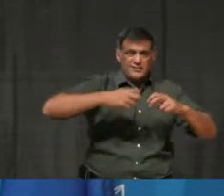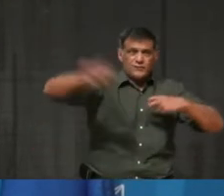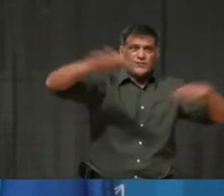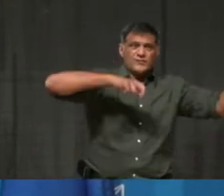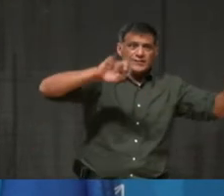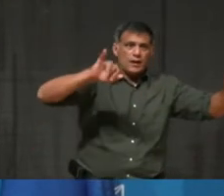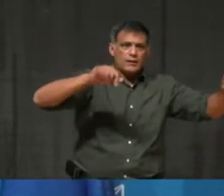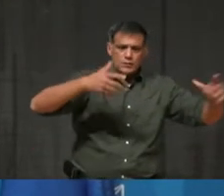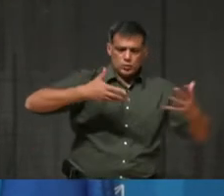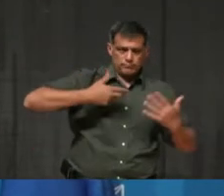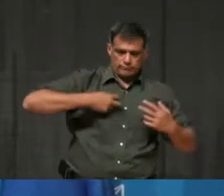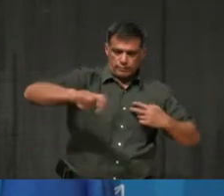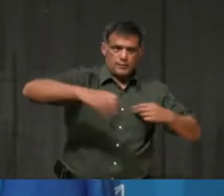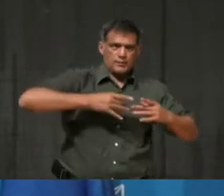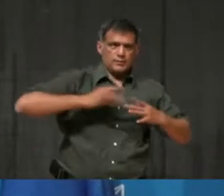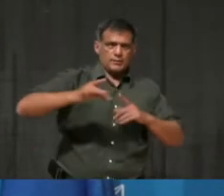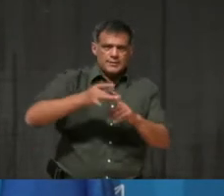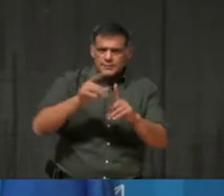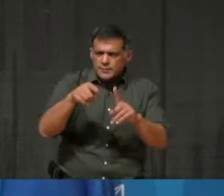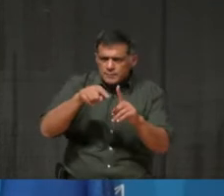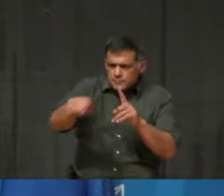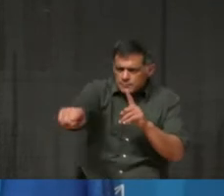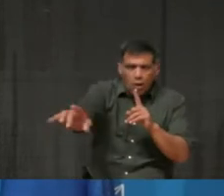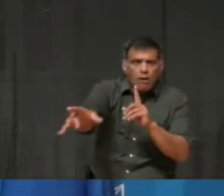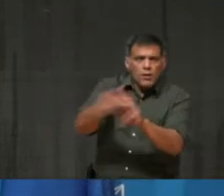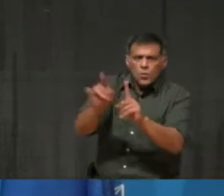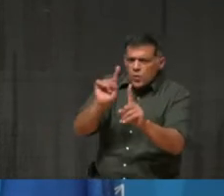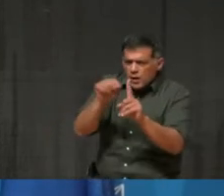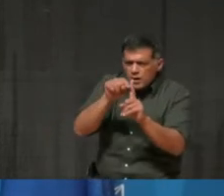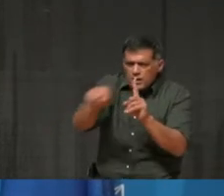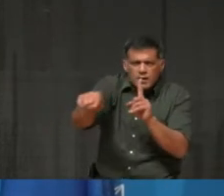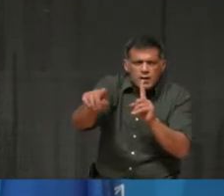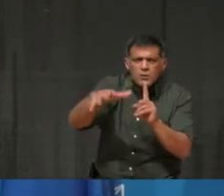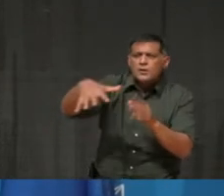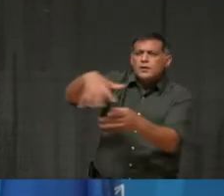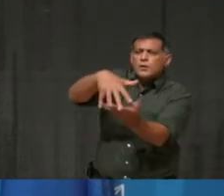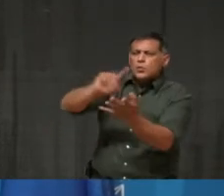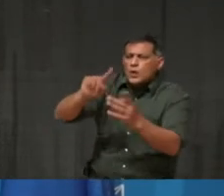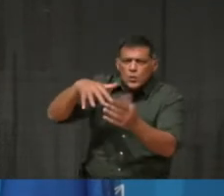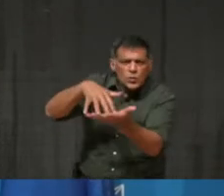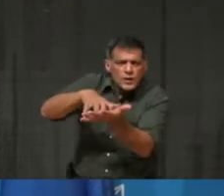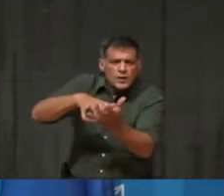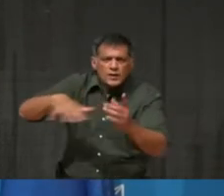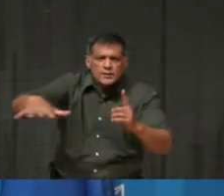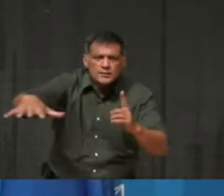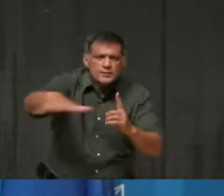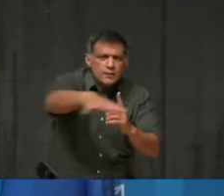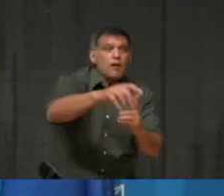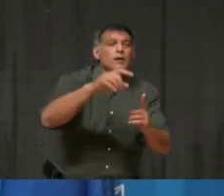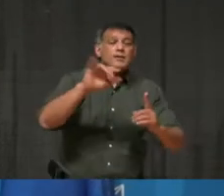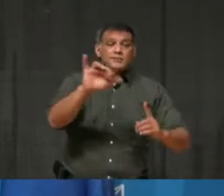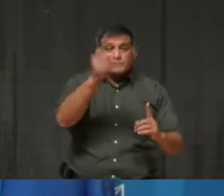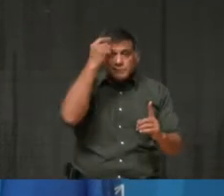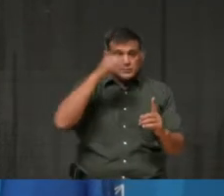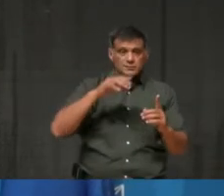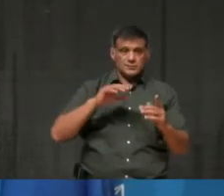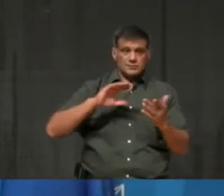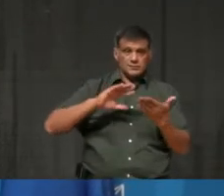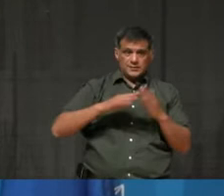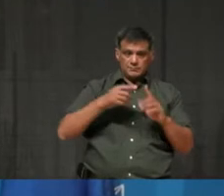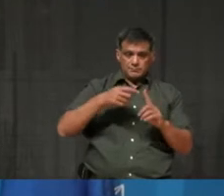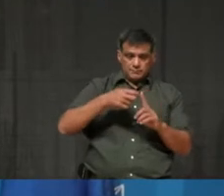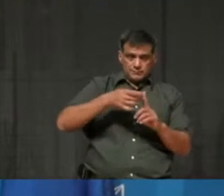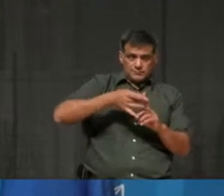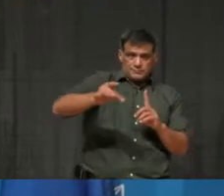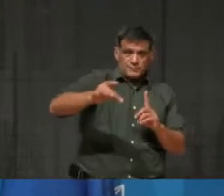to identify and reach our most vulnerable and fight household transmission with a voluntary isolation centre. We continue